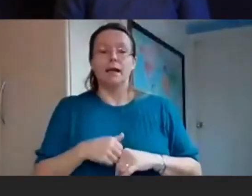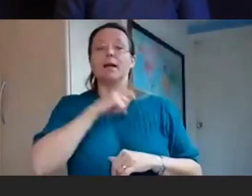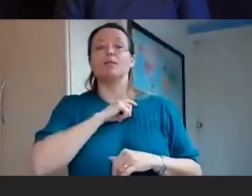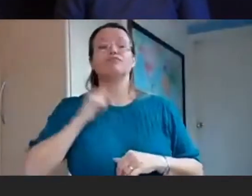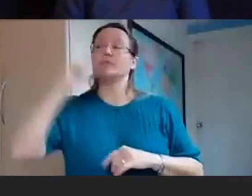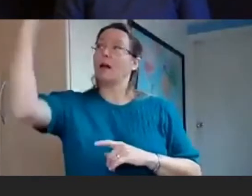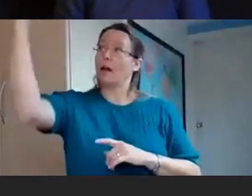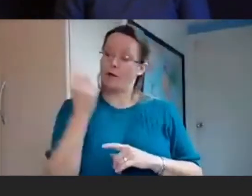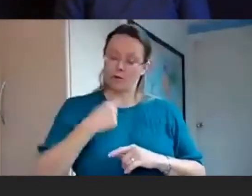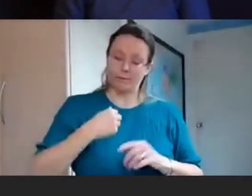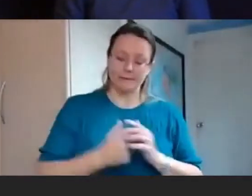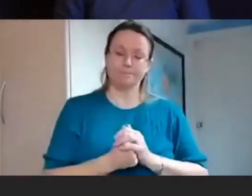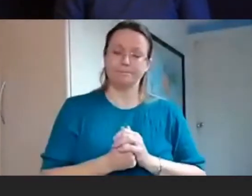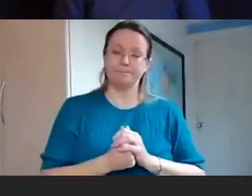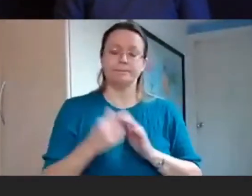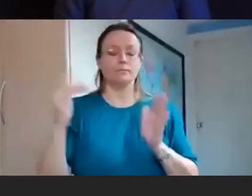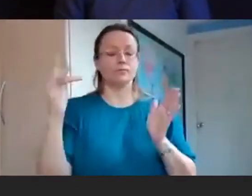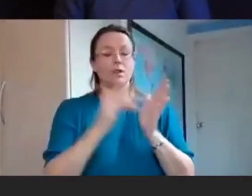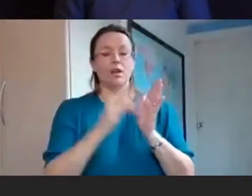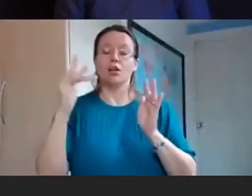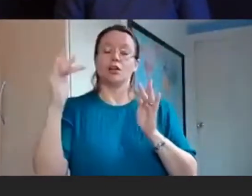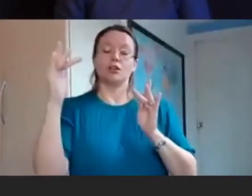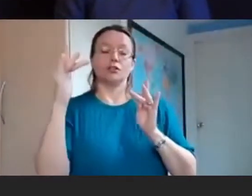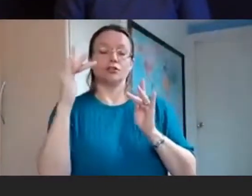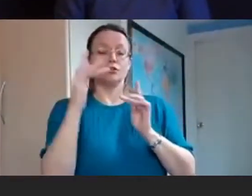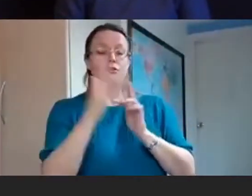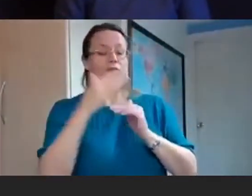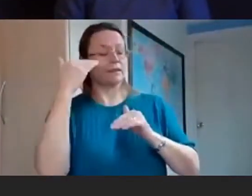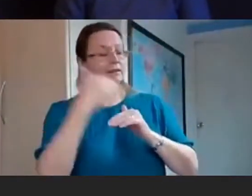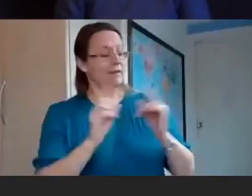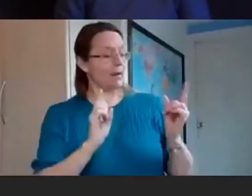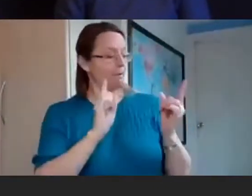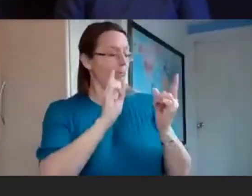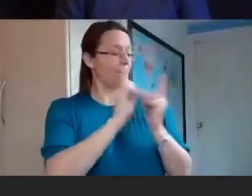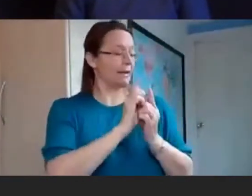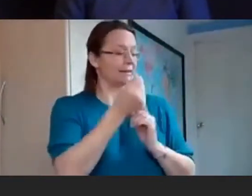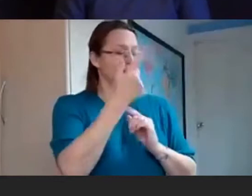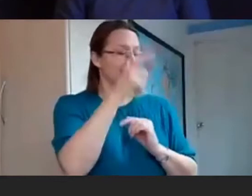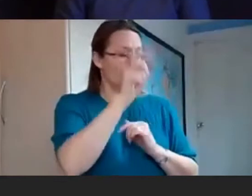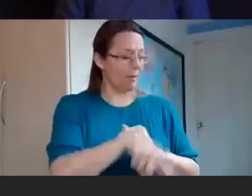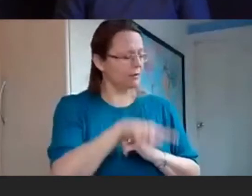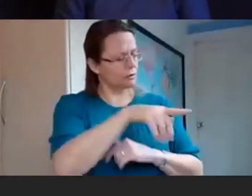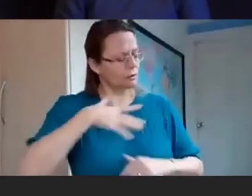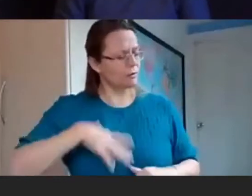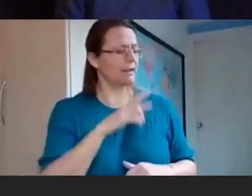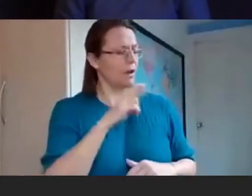preamble he says, Jesus never met a single person who was disabled who he didn't heal. You should have hope.